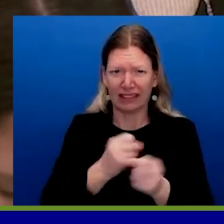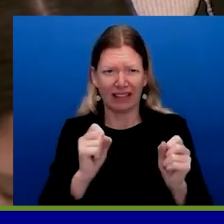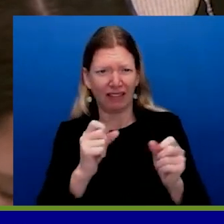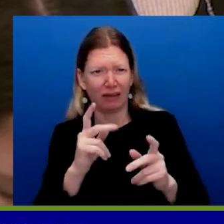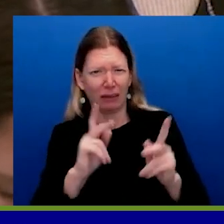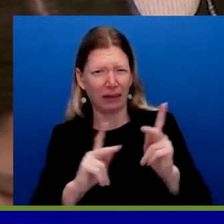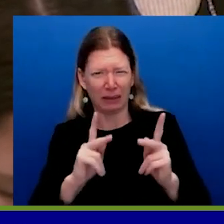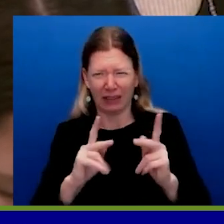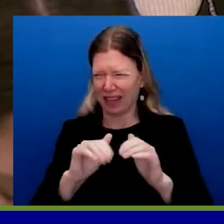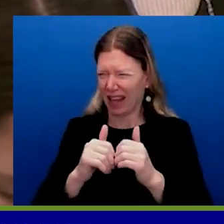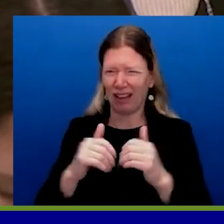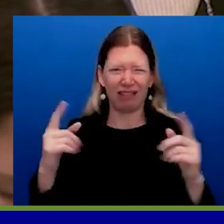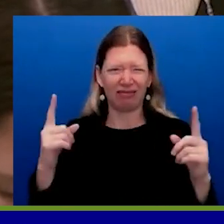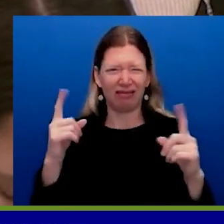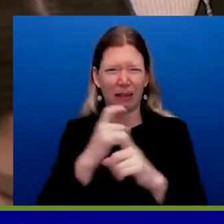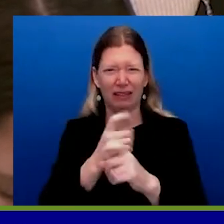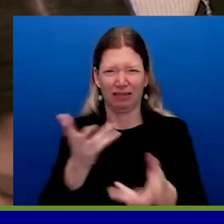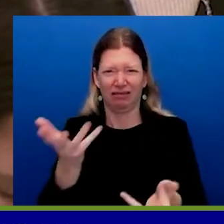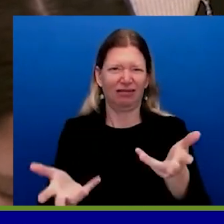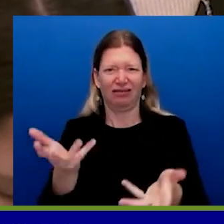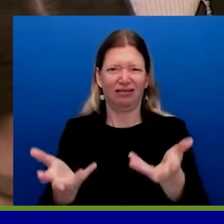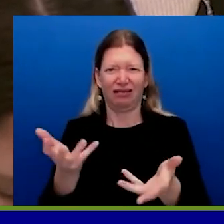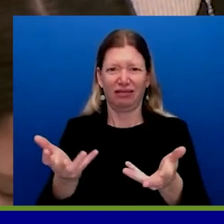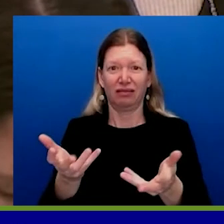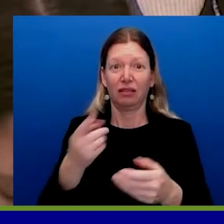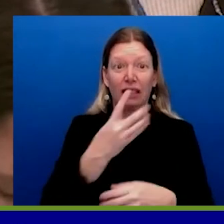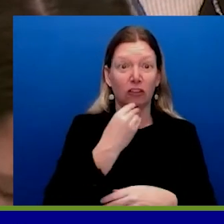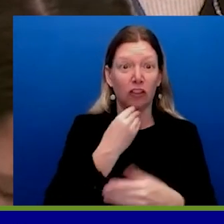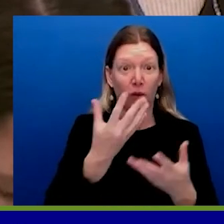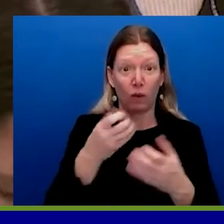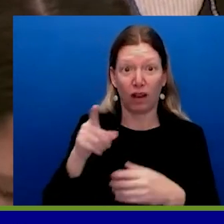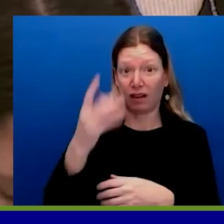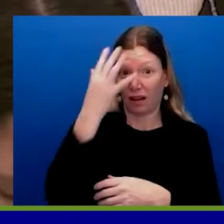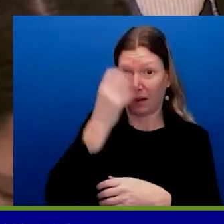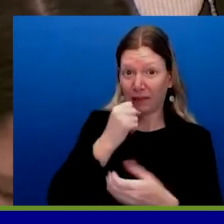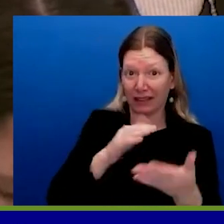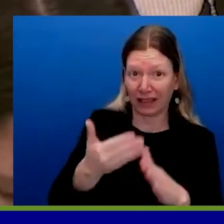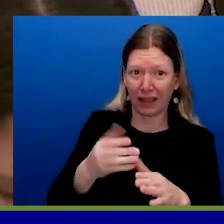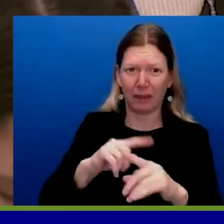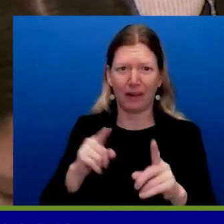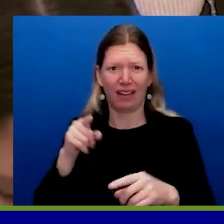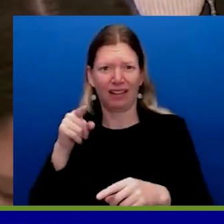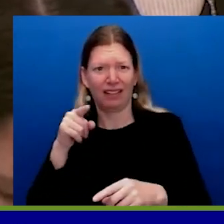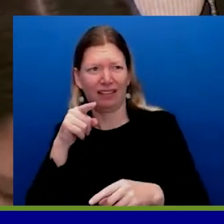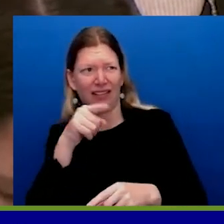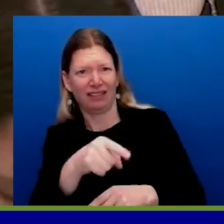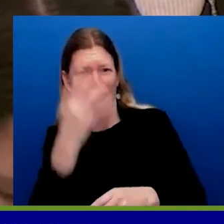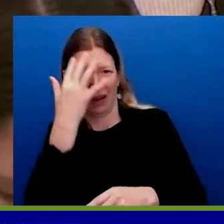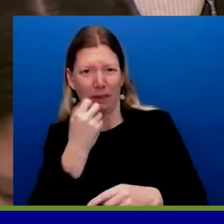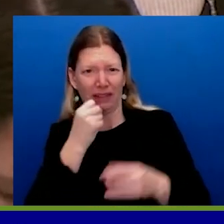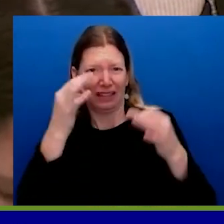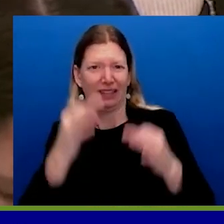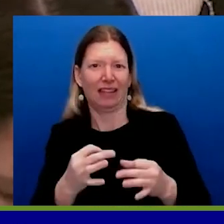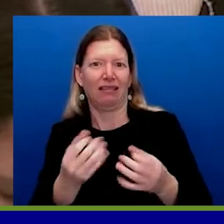him dead. But at the same time, he's the one who decides how many hostages are going to be released. I mean, just help us to understand